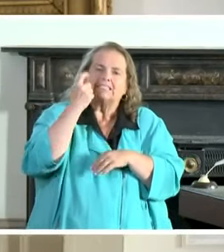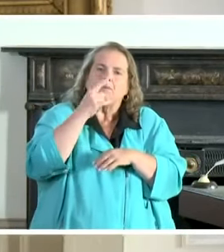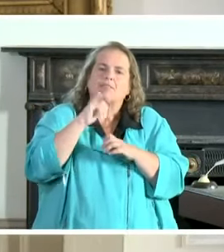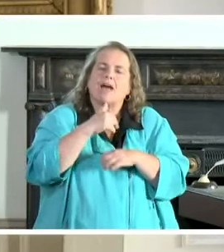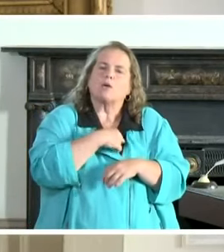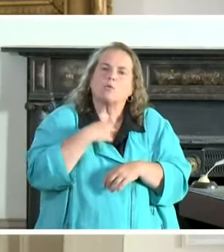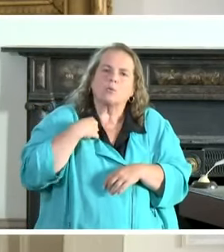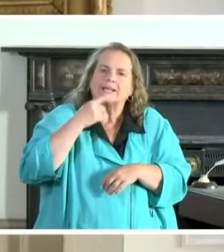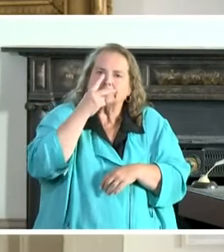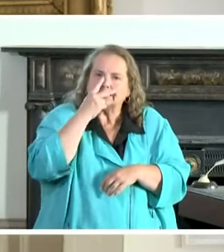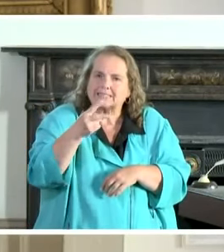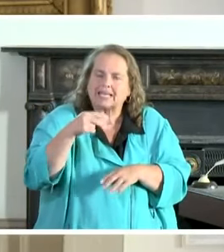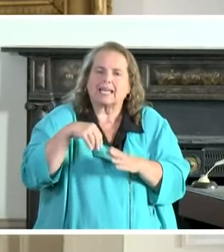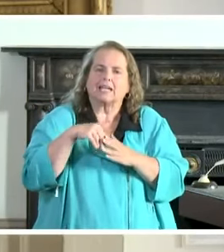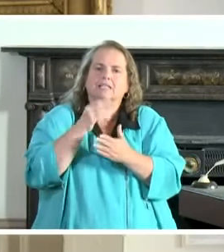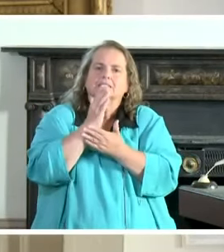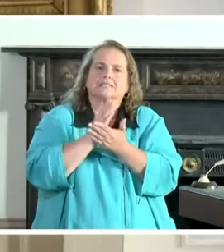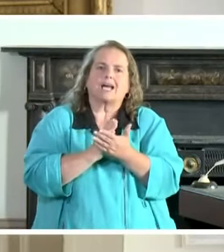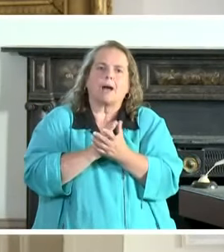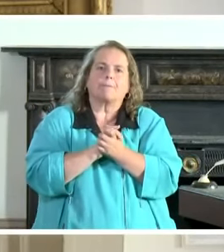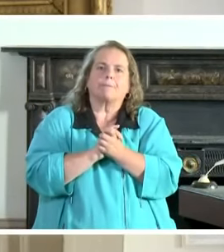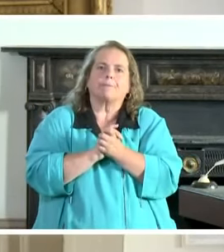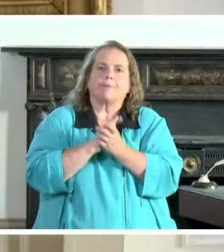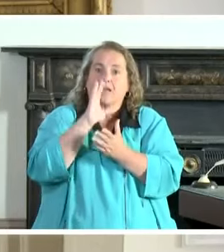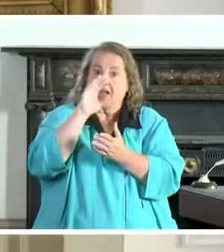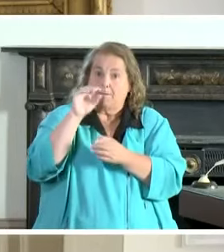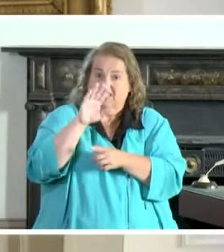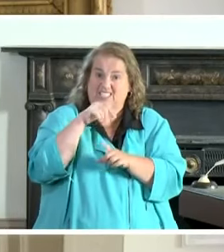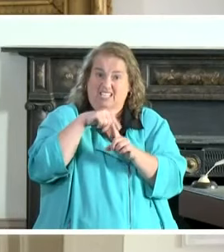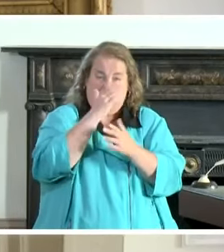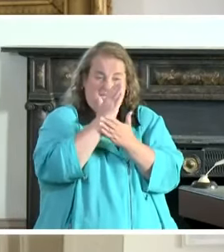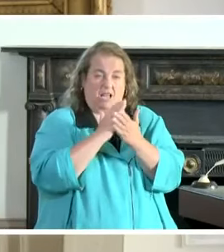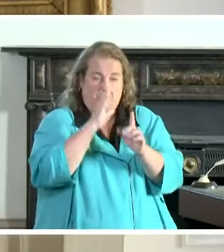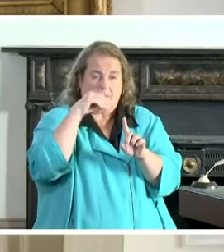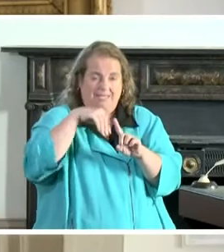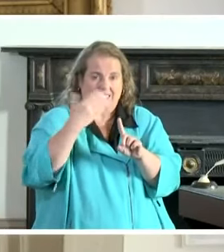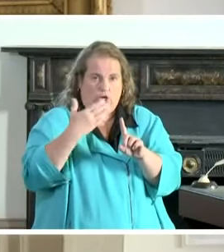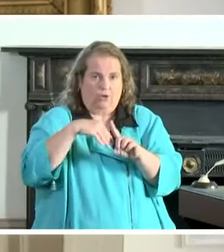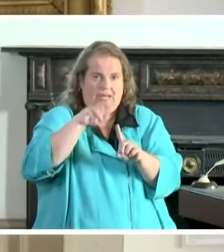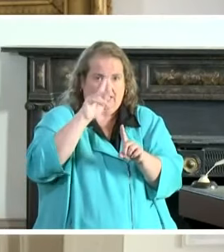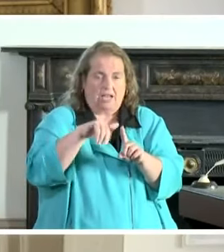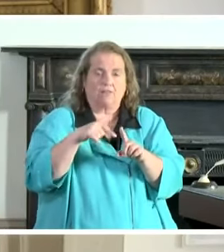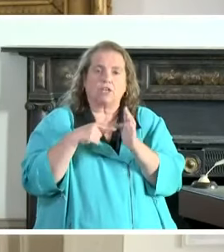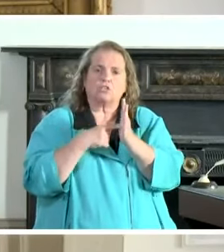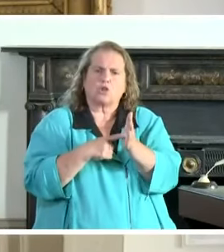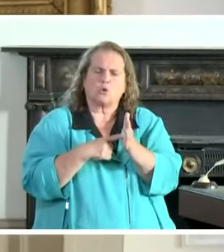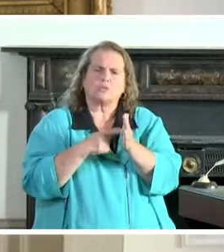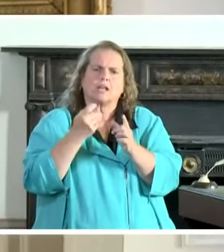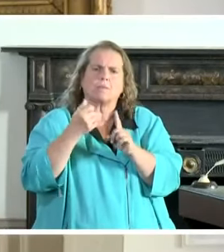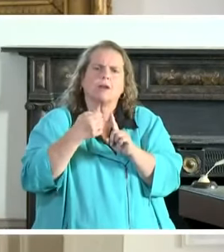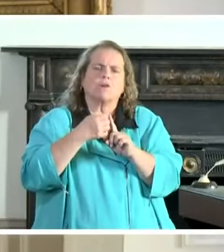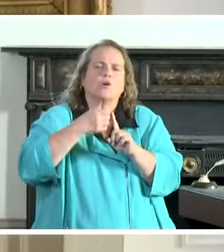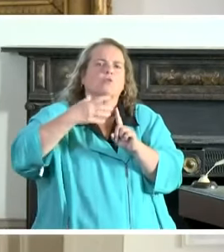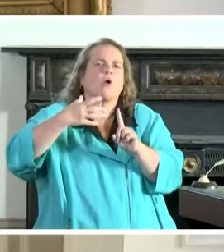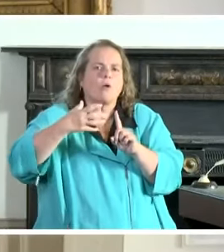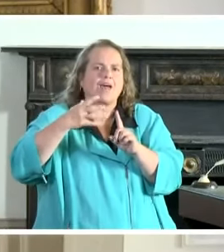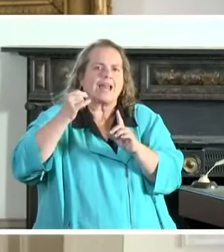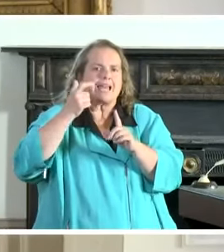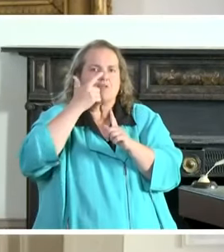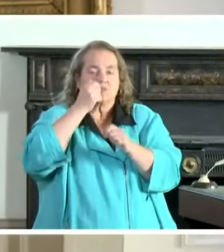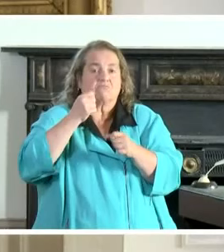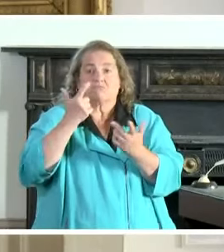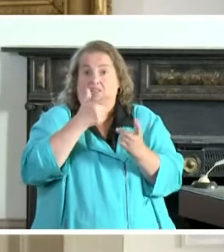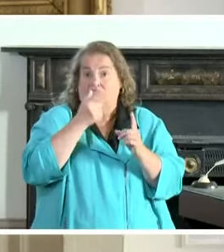see in some anchor companies already in Kentucky that are showing the type of growth and interest, whether it's outside financing